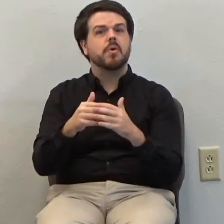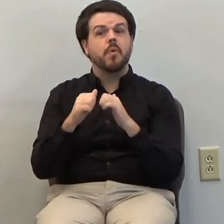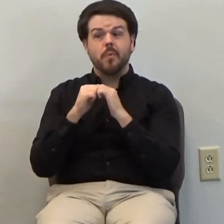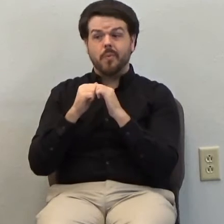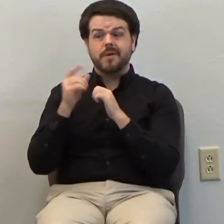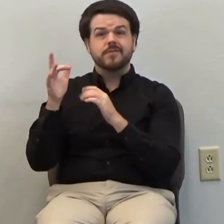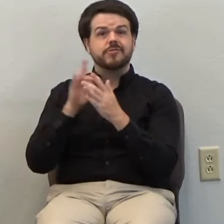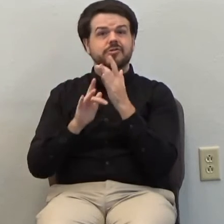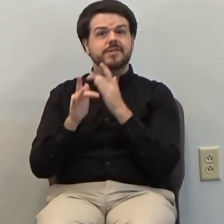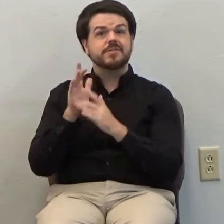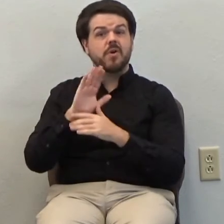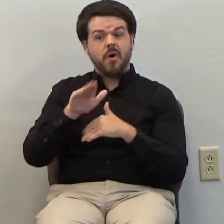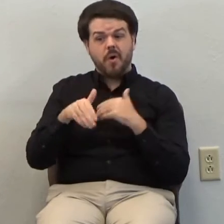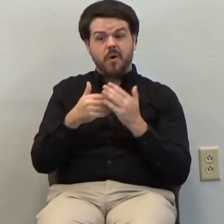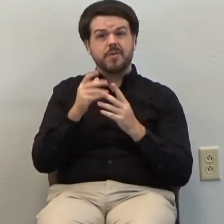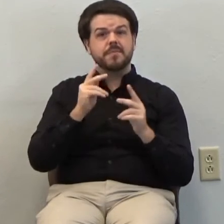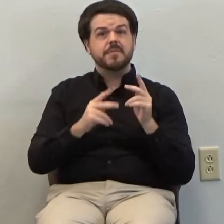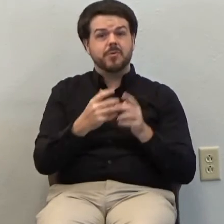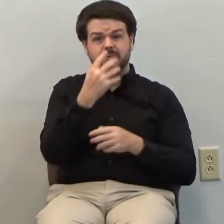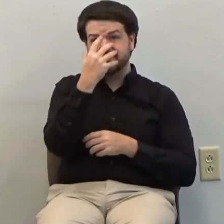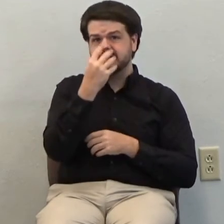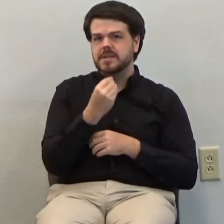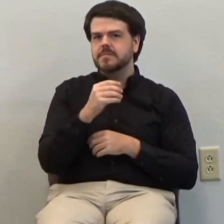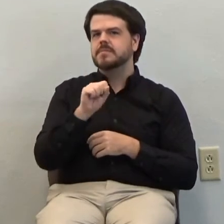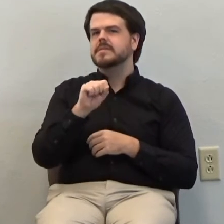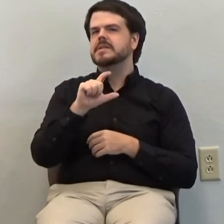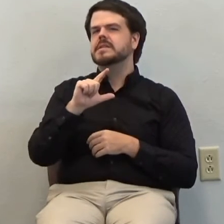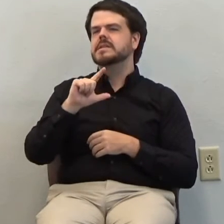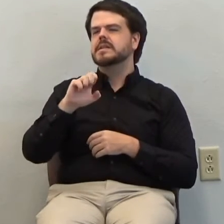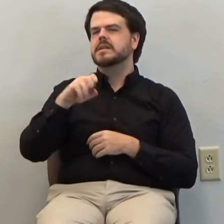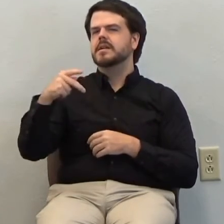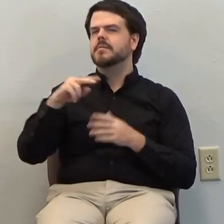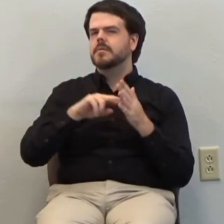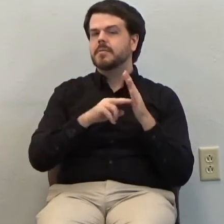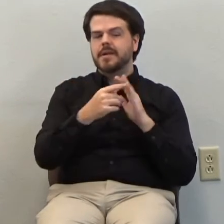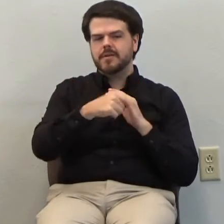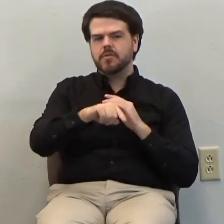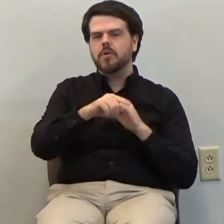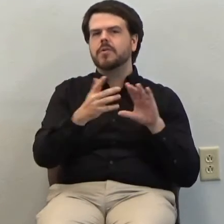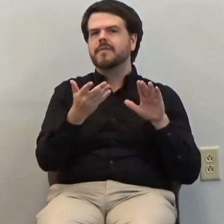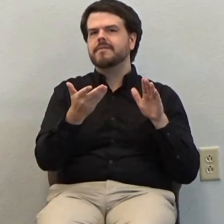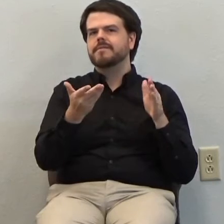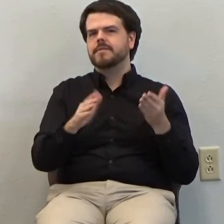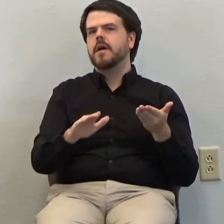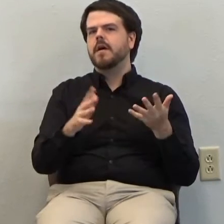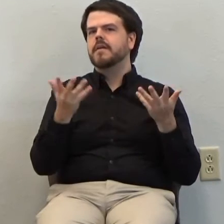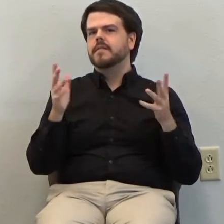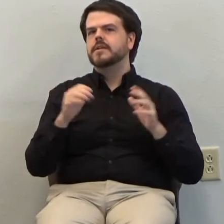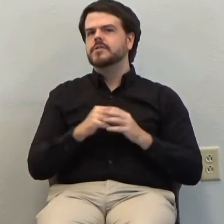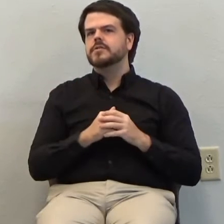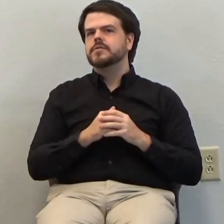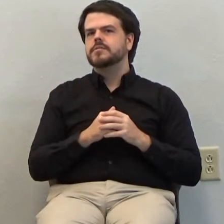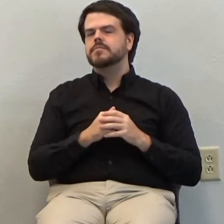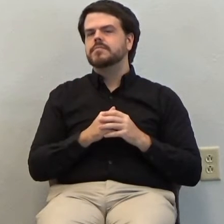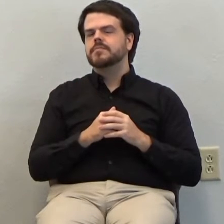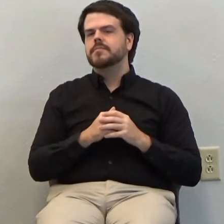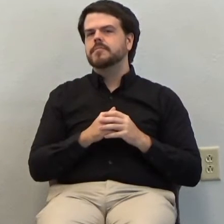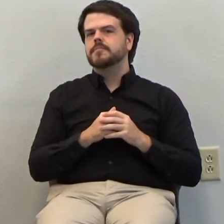all who sleep in Him, that is all who died, whose bodies rest in the grave and whose spirits are in heaven.